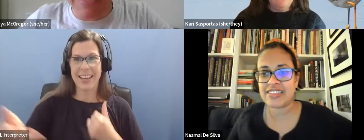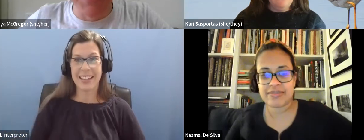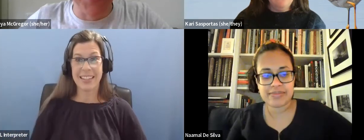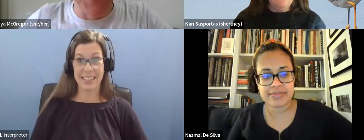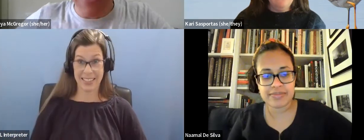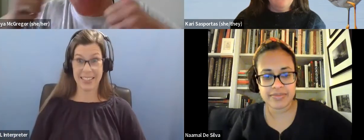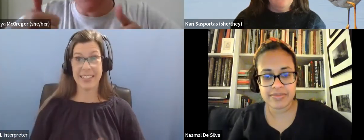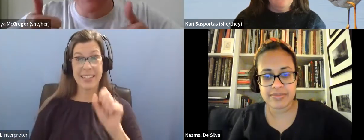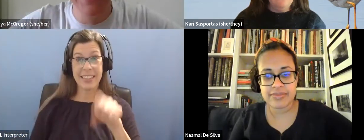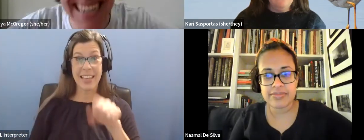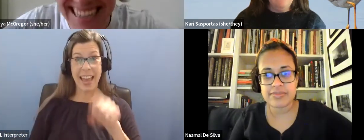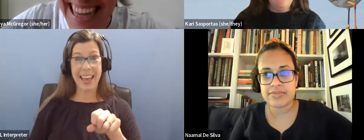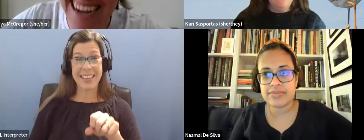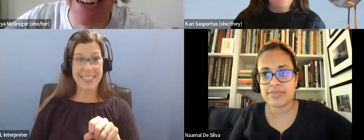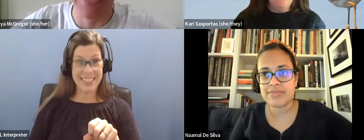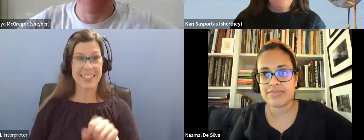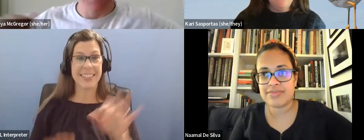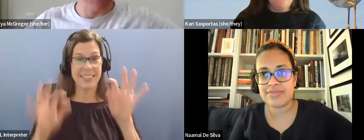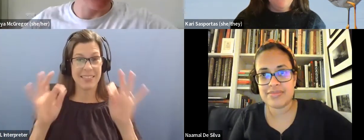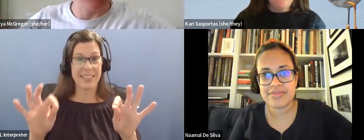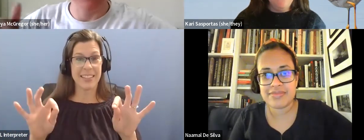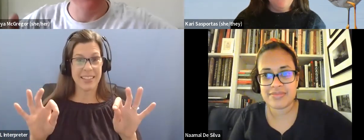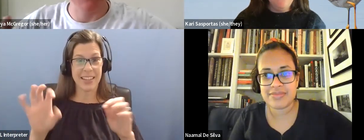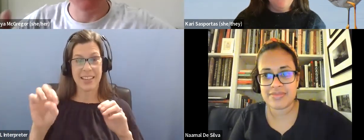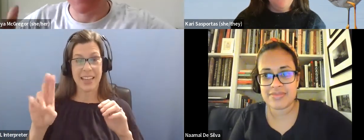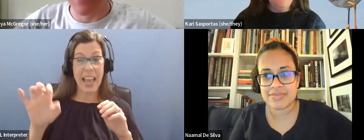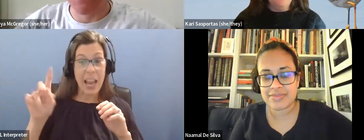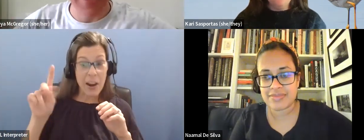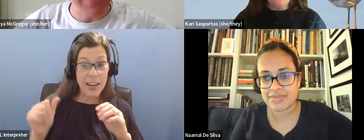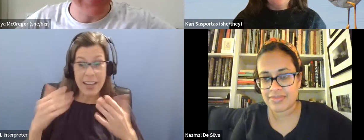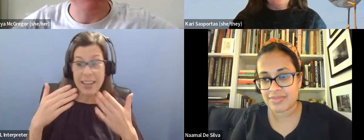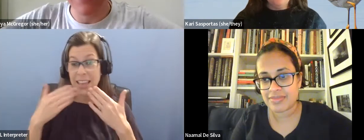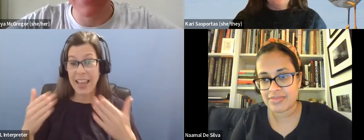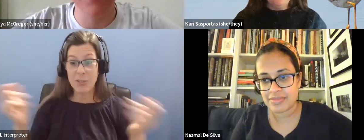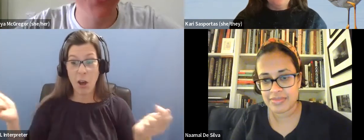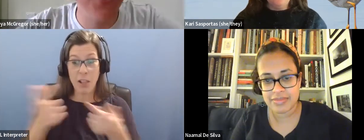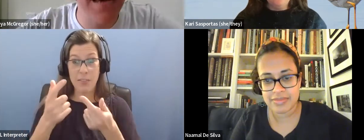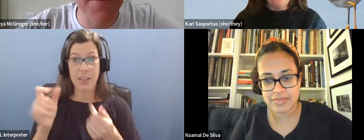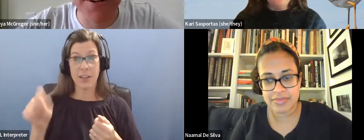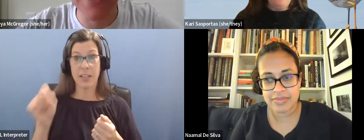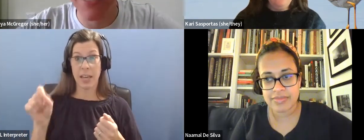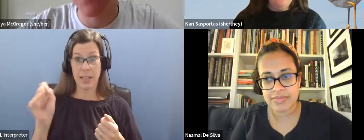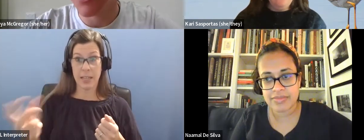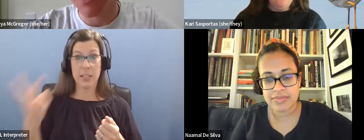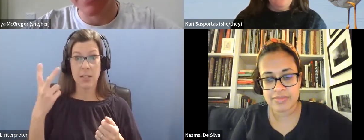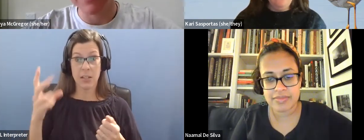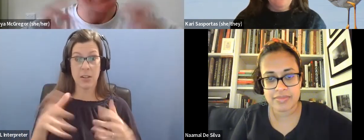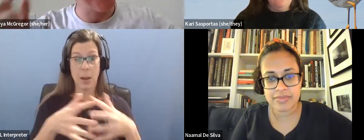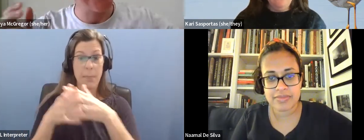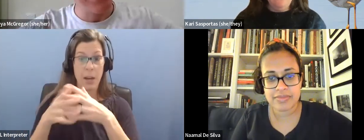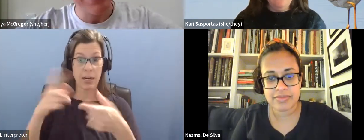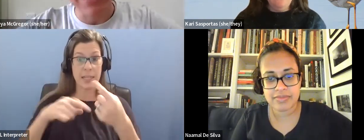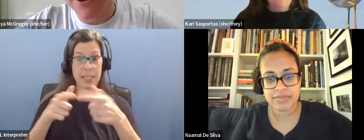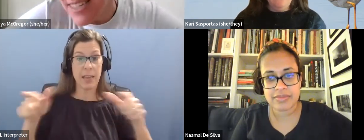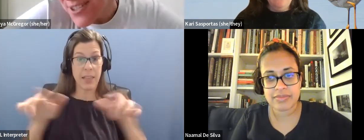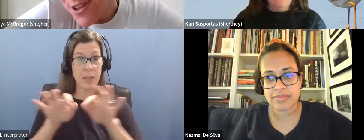Yeah. So, Erica. Thanks, Erica. Thanks, Dammel. And yes, two American Sign Language interpreters.